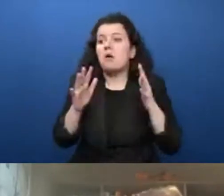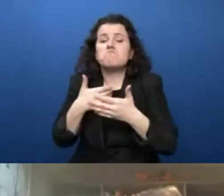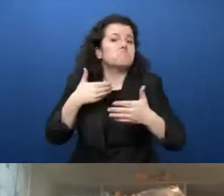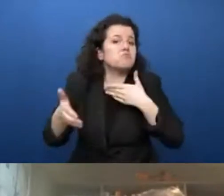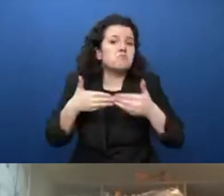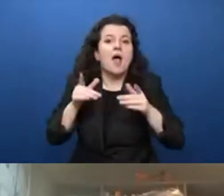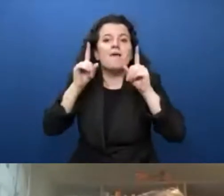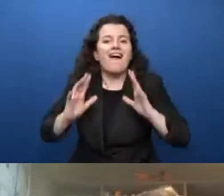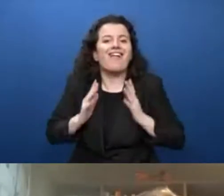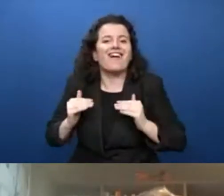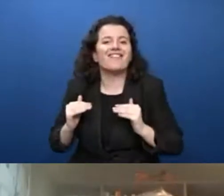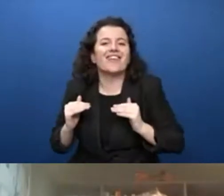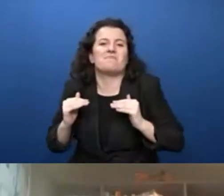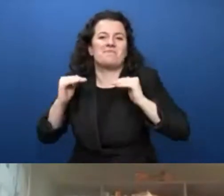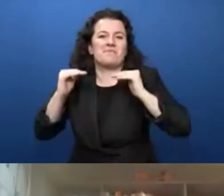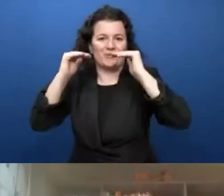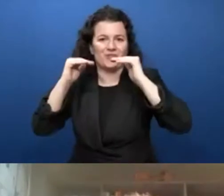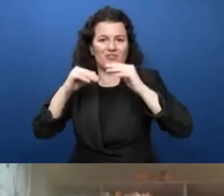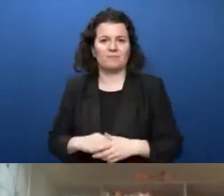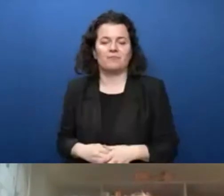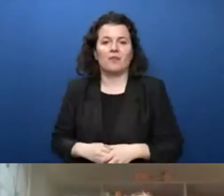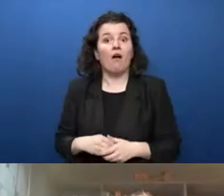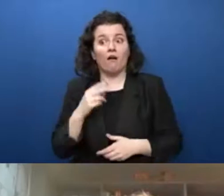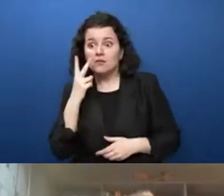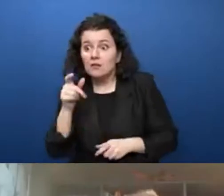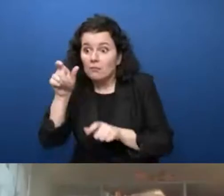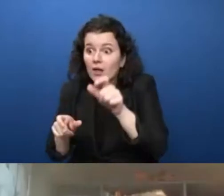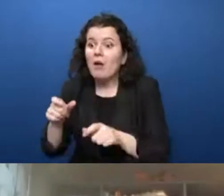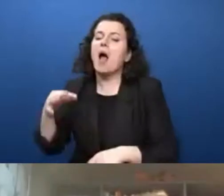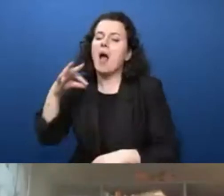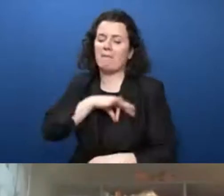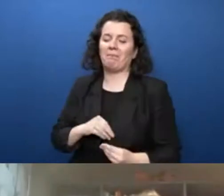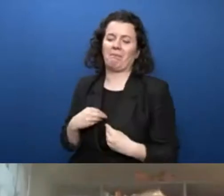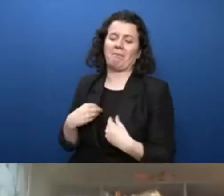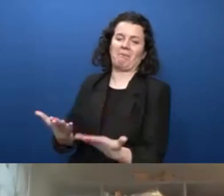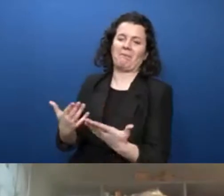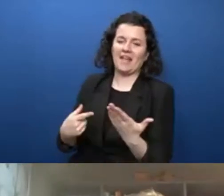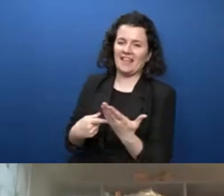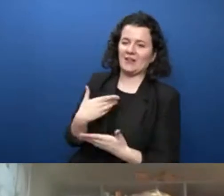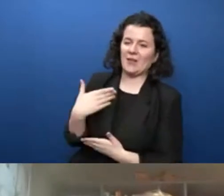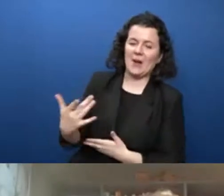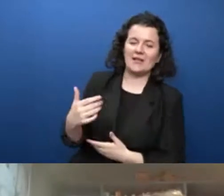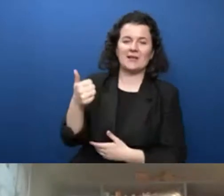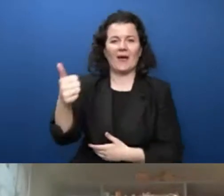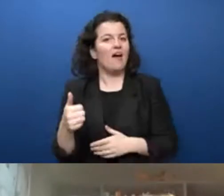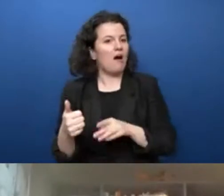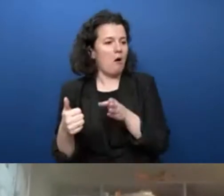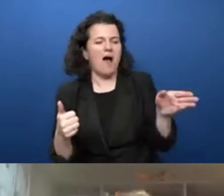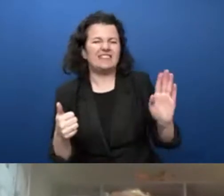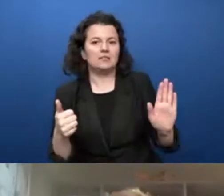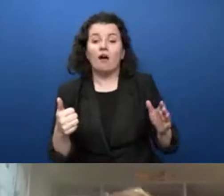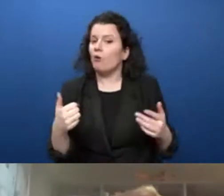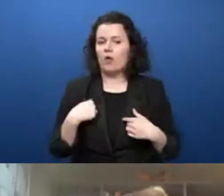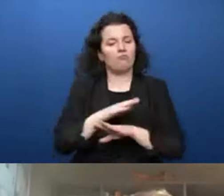don't believe that there should be levels of privilege in technology. So one of the things I know, I know we've spoken about teams today, but I actually want to